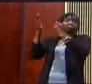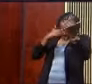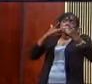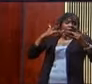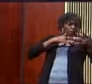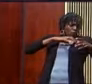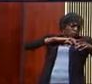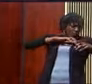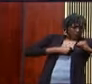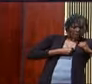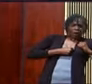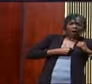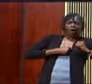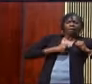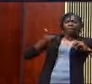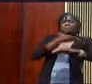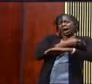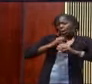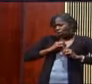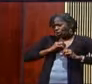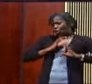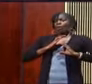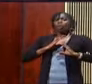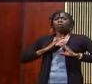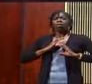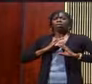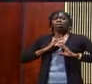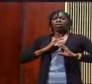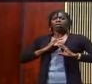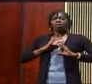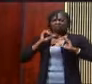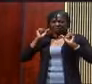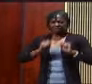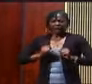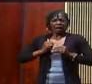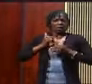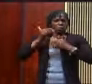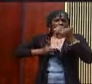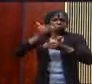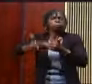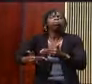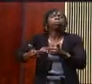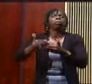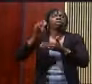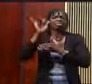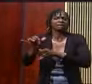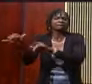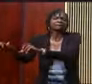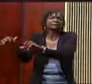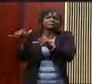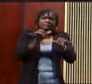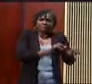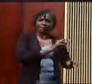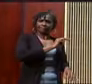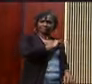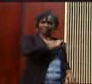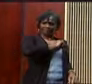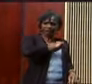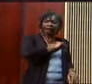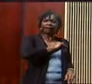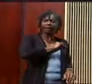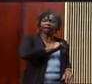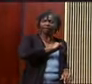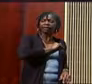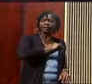and profane and give you the power to rise up. And that's what happened with Nehemiah